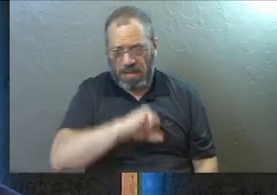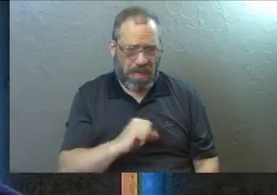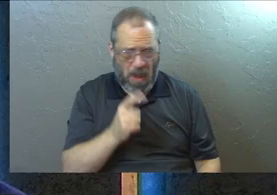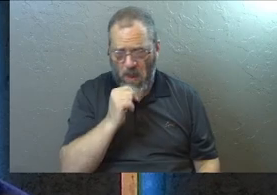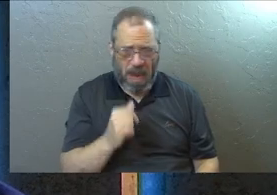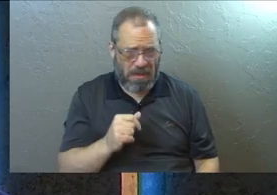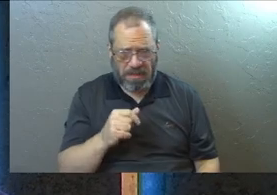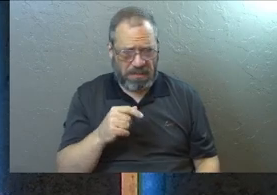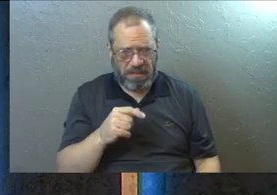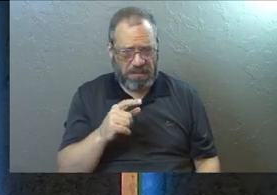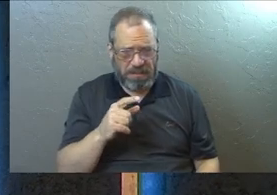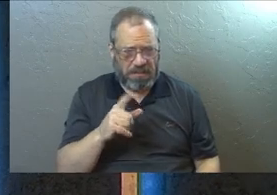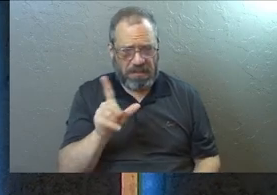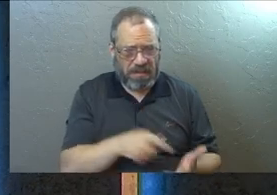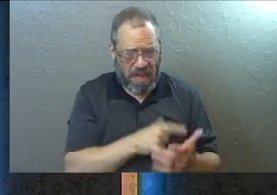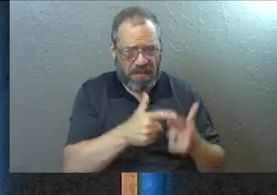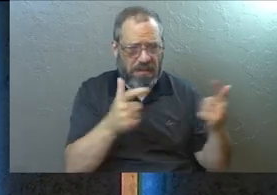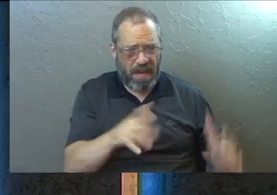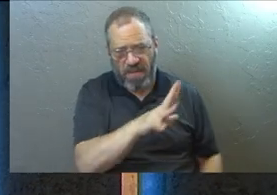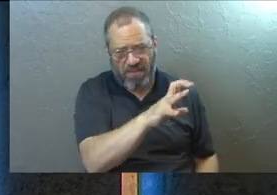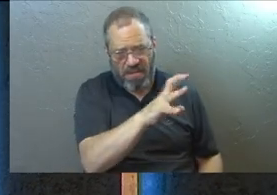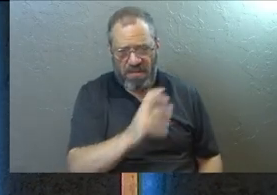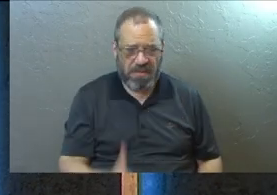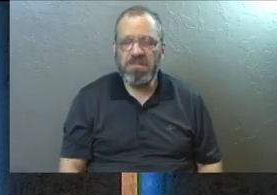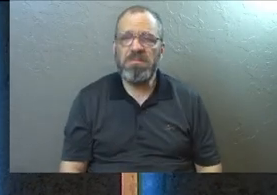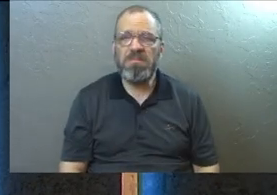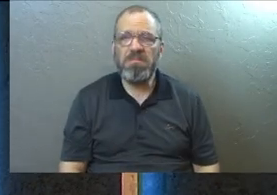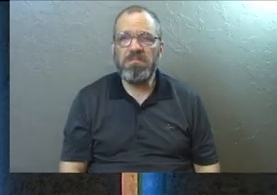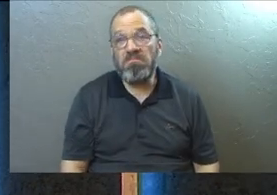the one for whom he canceled the larger debt.